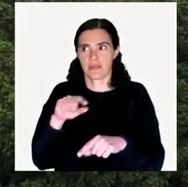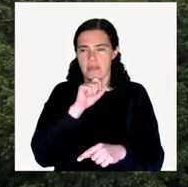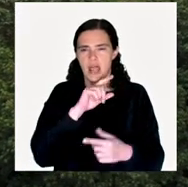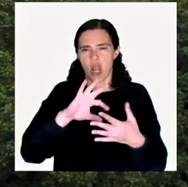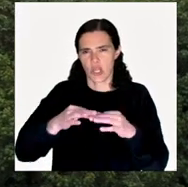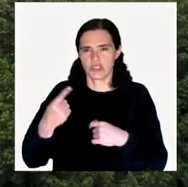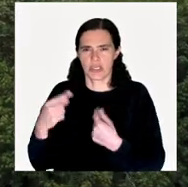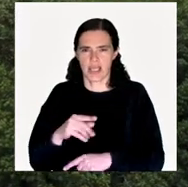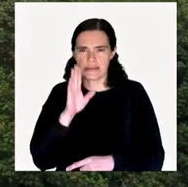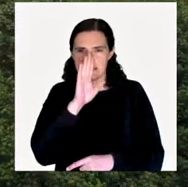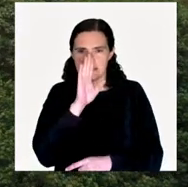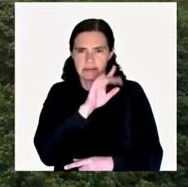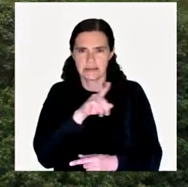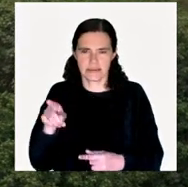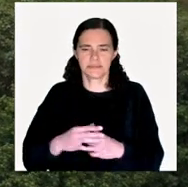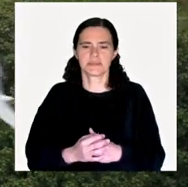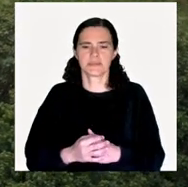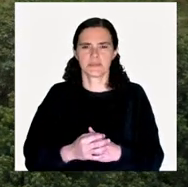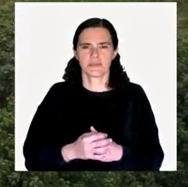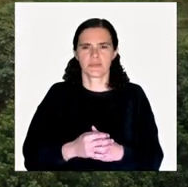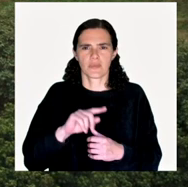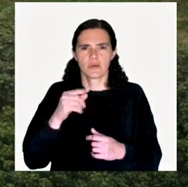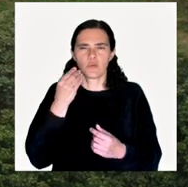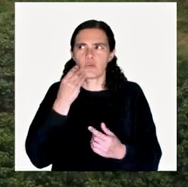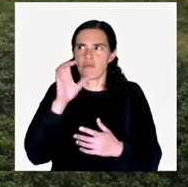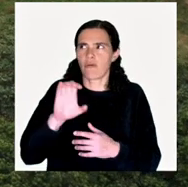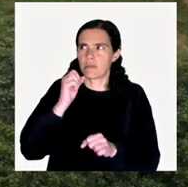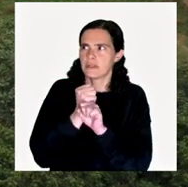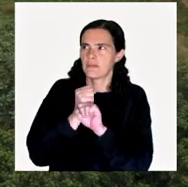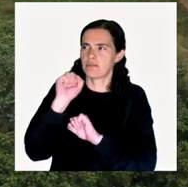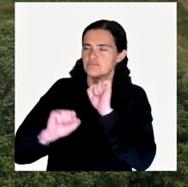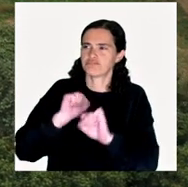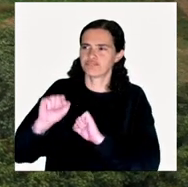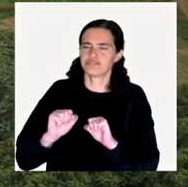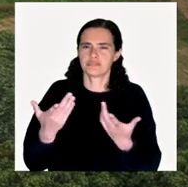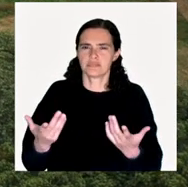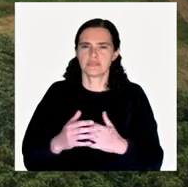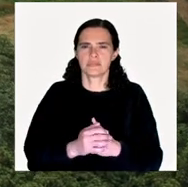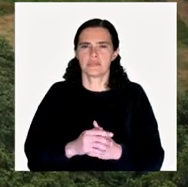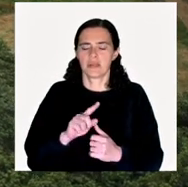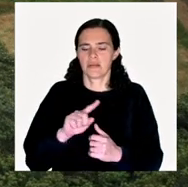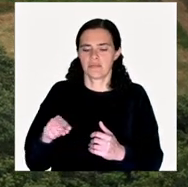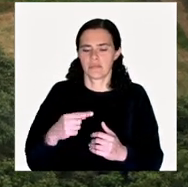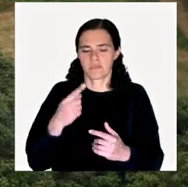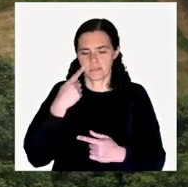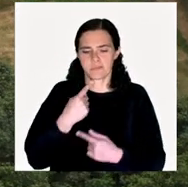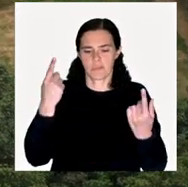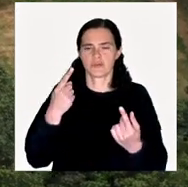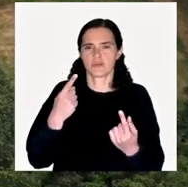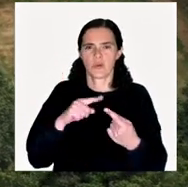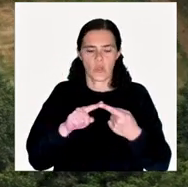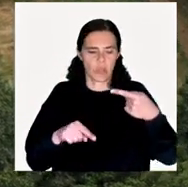of Ai Weiwei's work. And if you take as the core of the work in Ai Weiwei, whether he